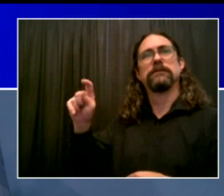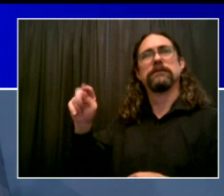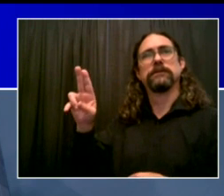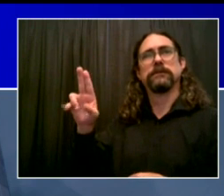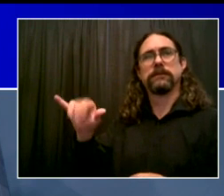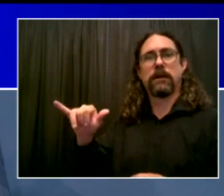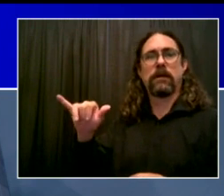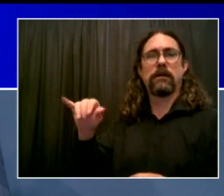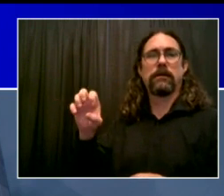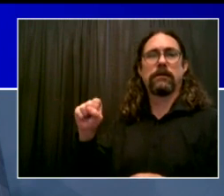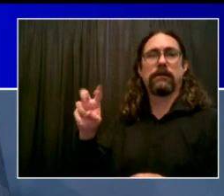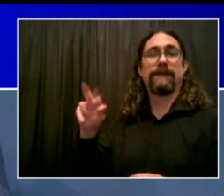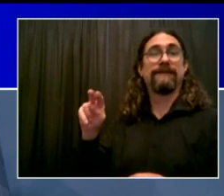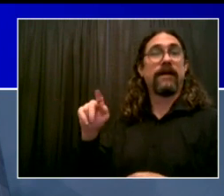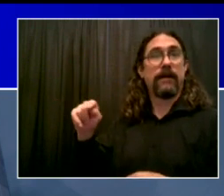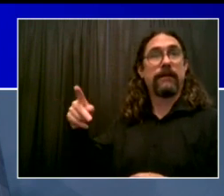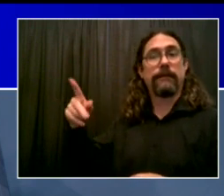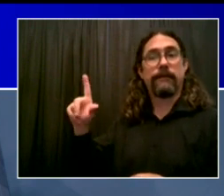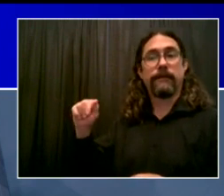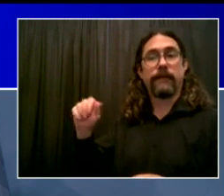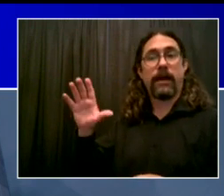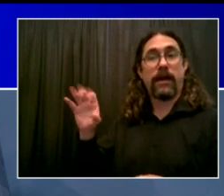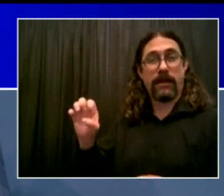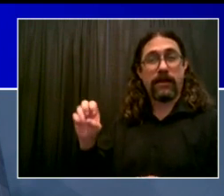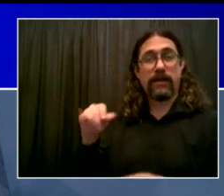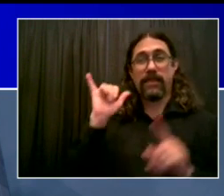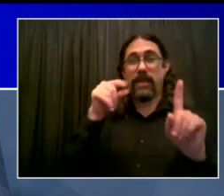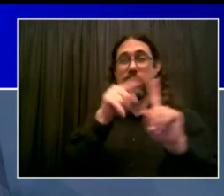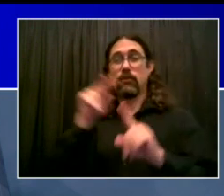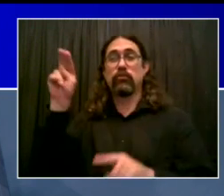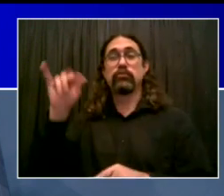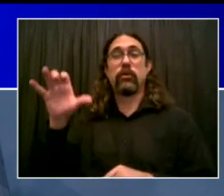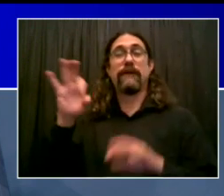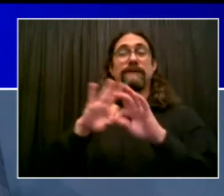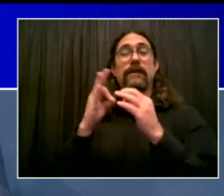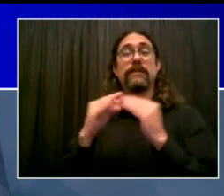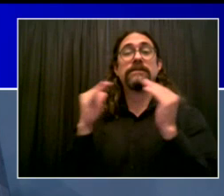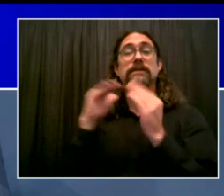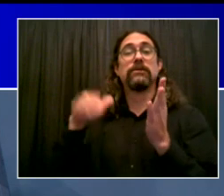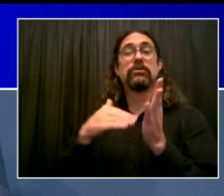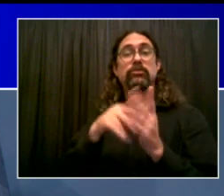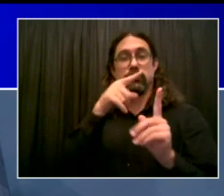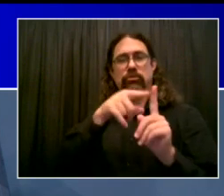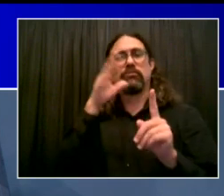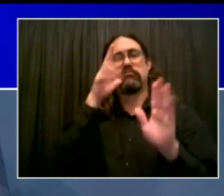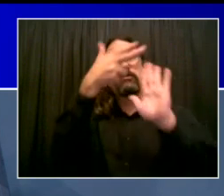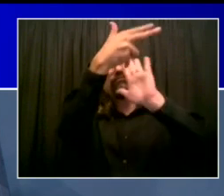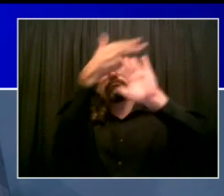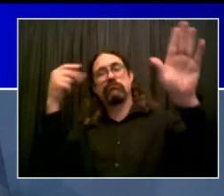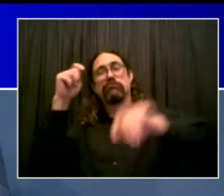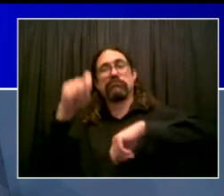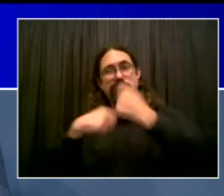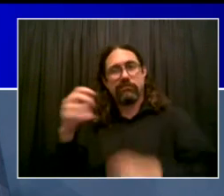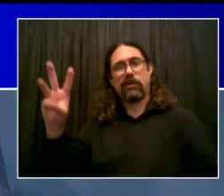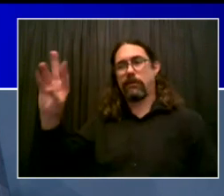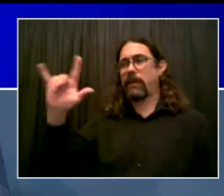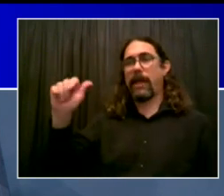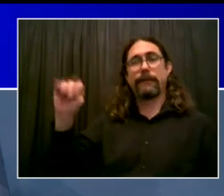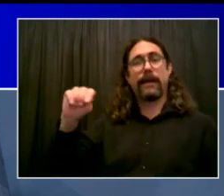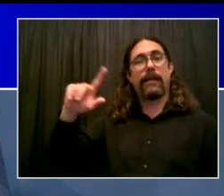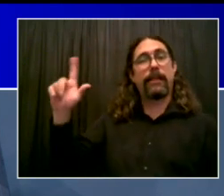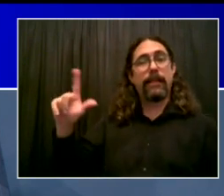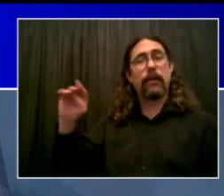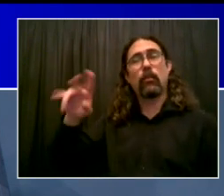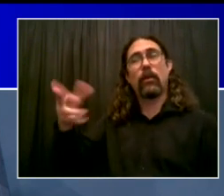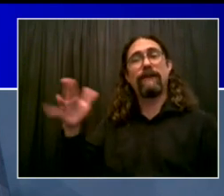of justice. His extraordinary and relentless wife, and I mean that as a tremendous compliment, Kathy